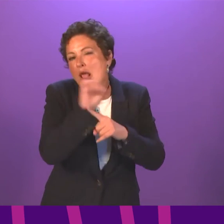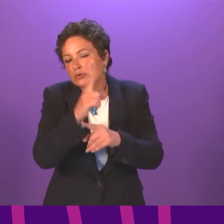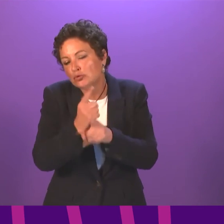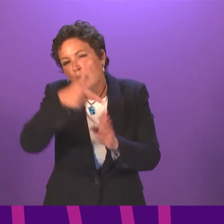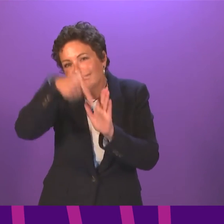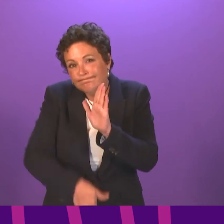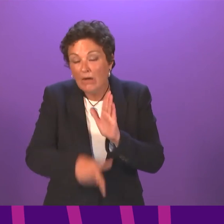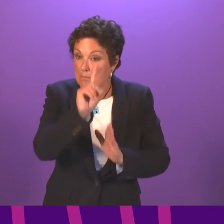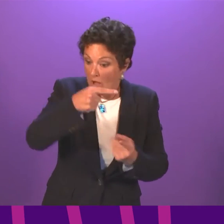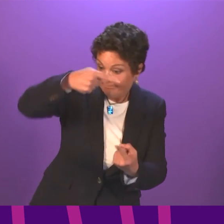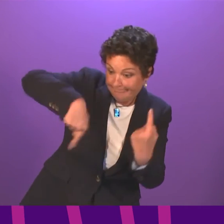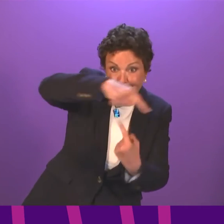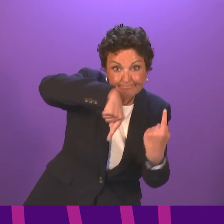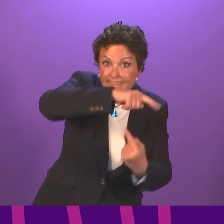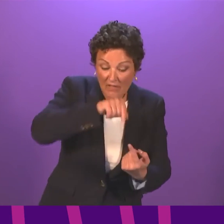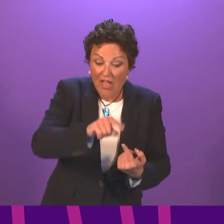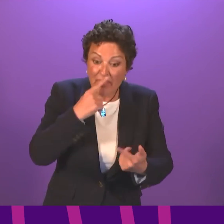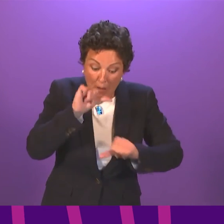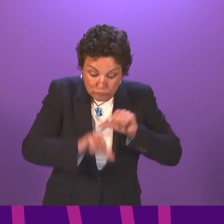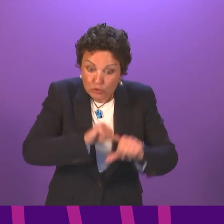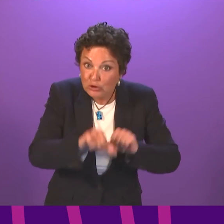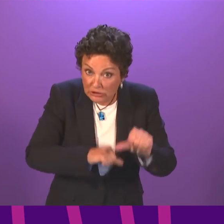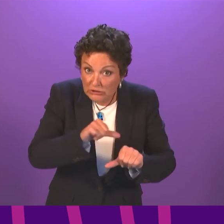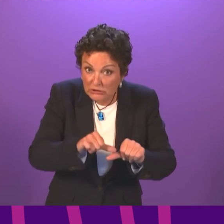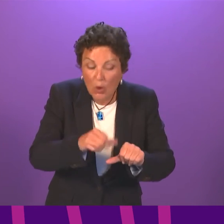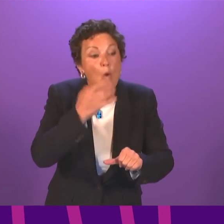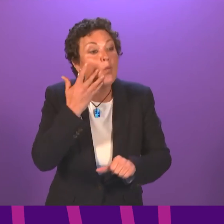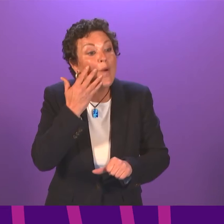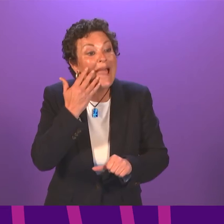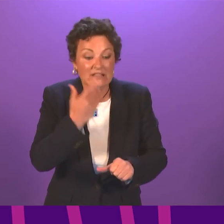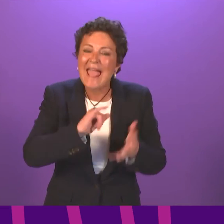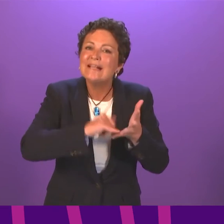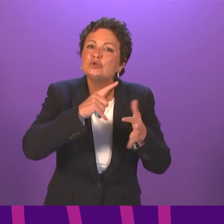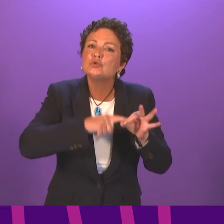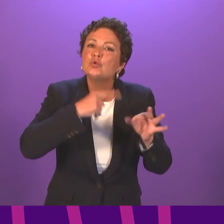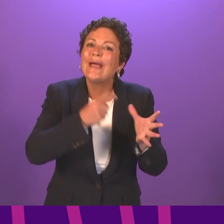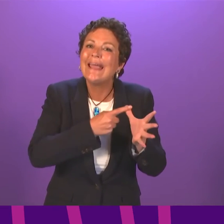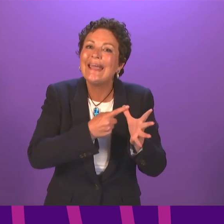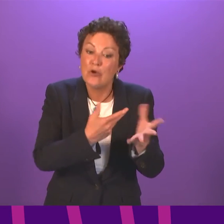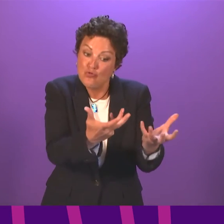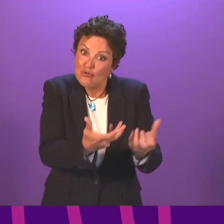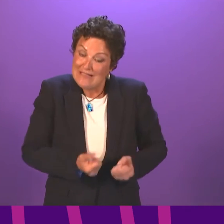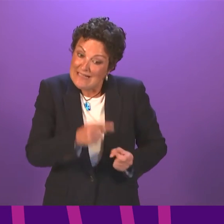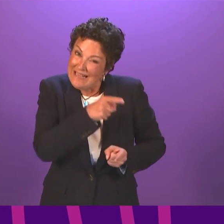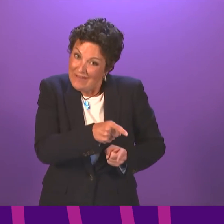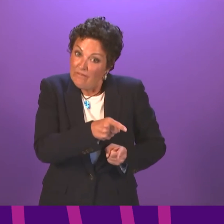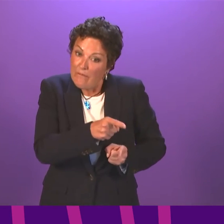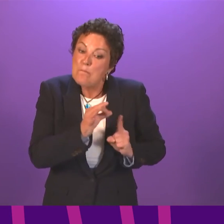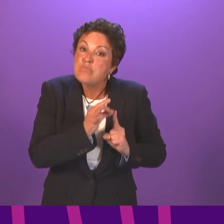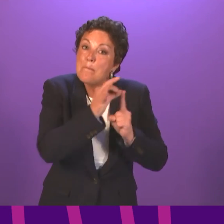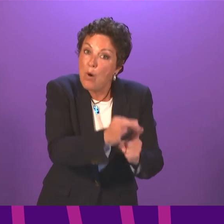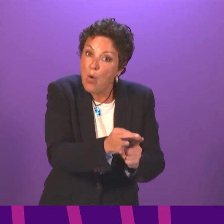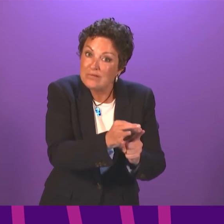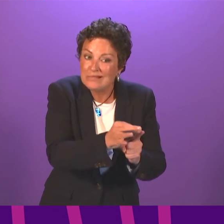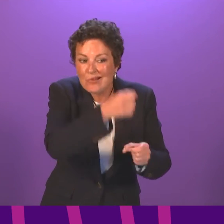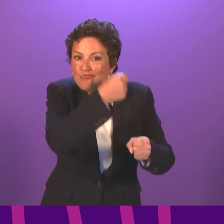involved in these processes. Once provisional grades are submitted to the SQE, they will not be changed because of any school's